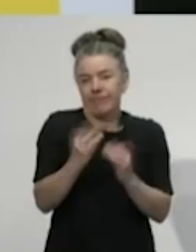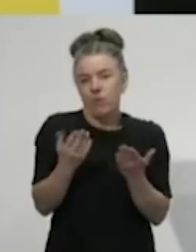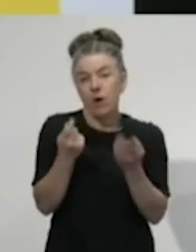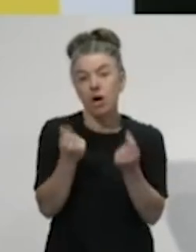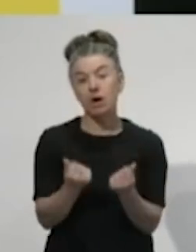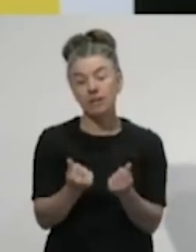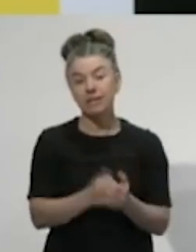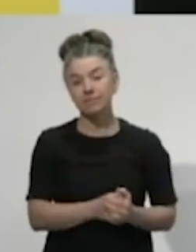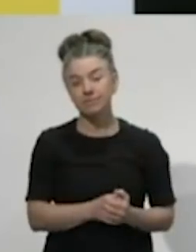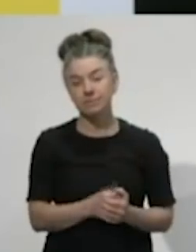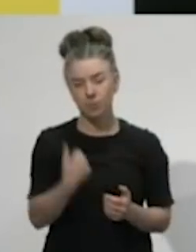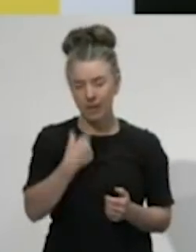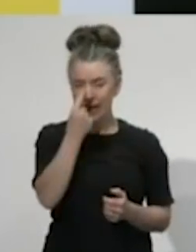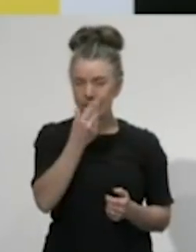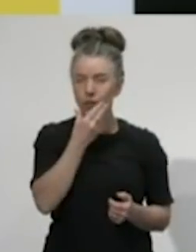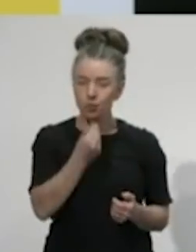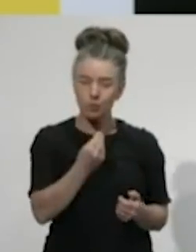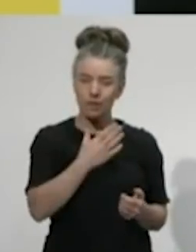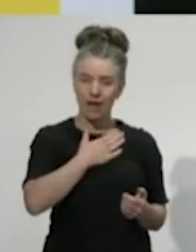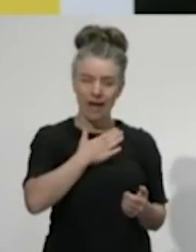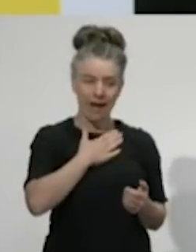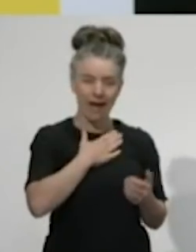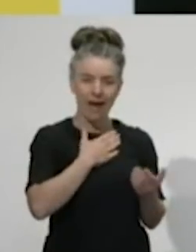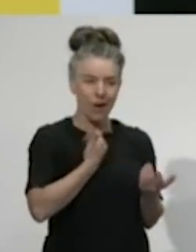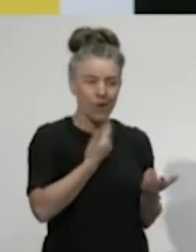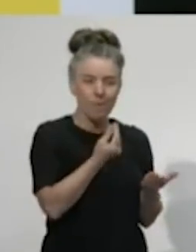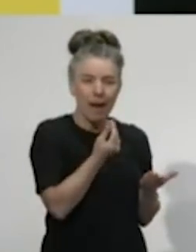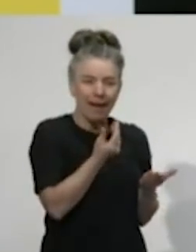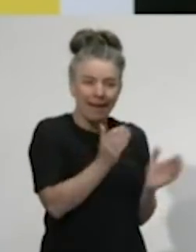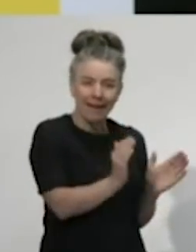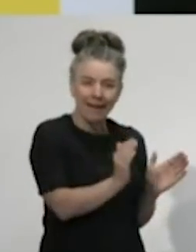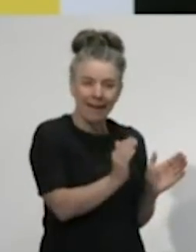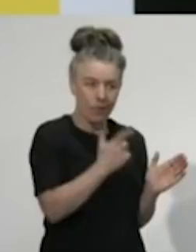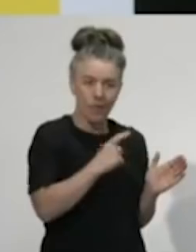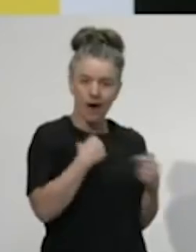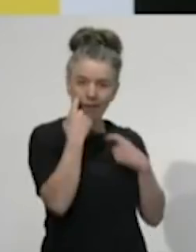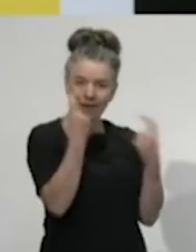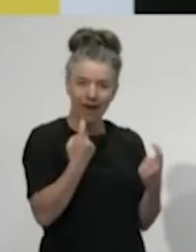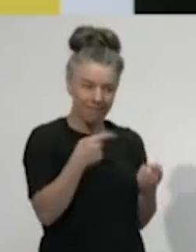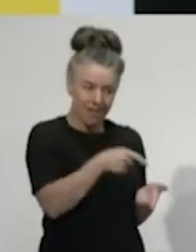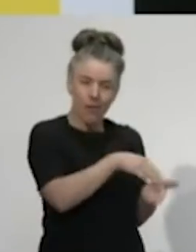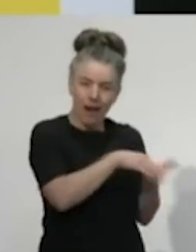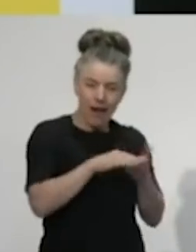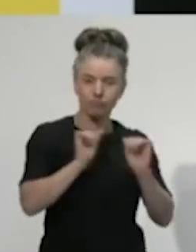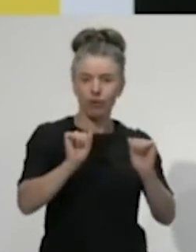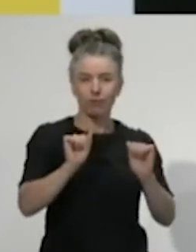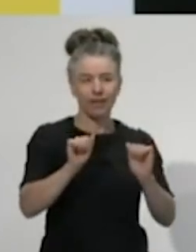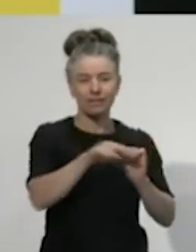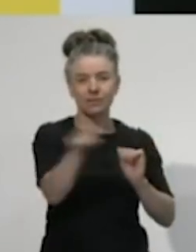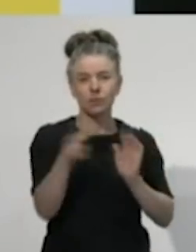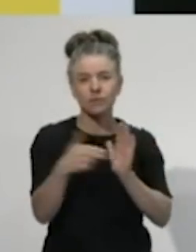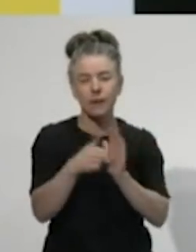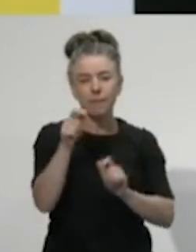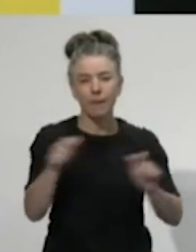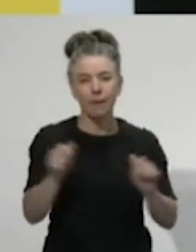we are well positioned to use our balance sheet to shelter New Zealanders from the worst impacts of the fallout and in doing so, protect jobs